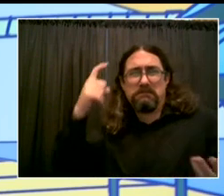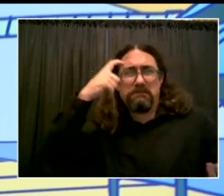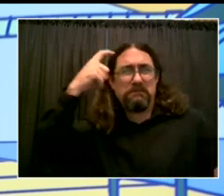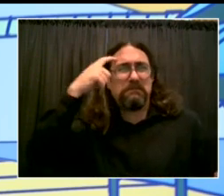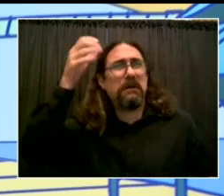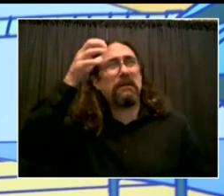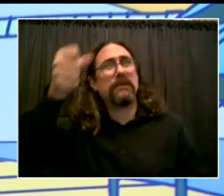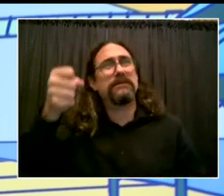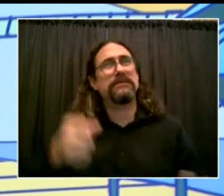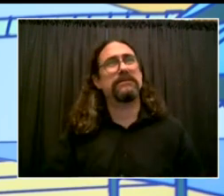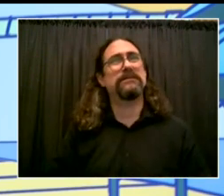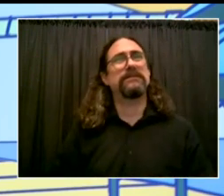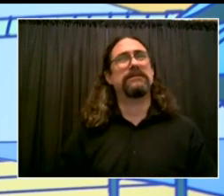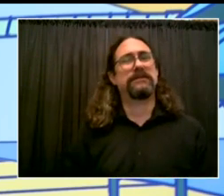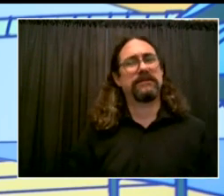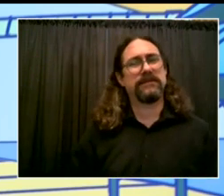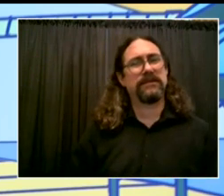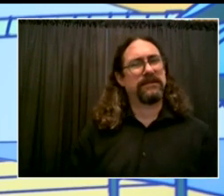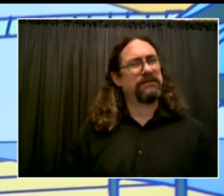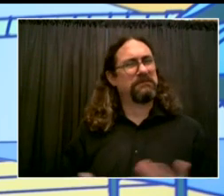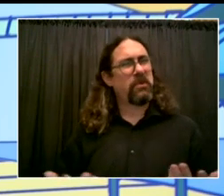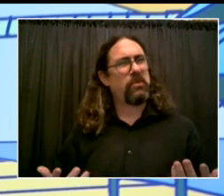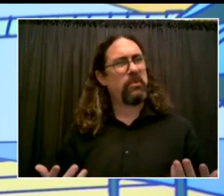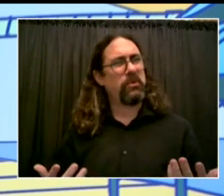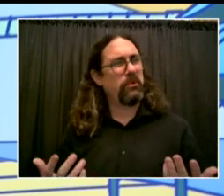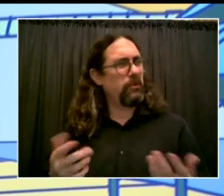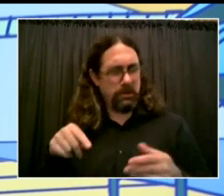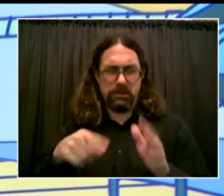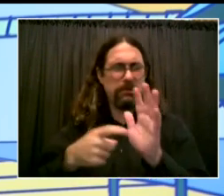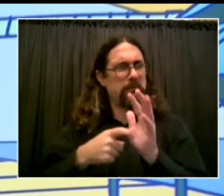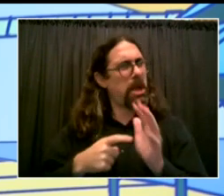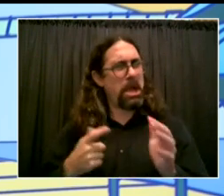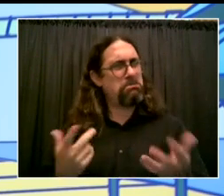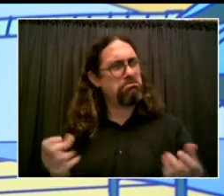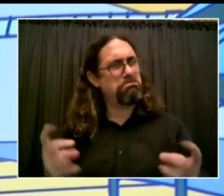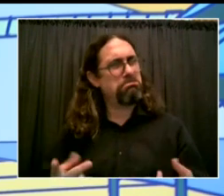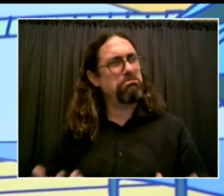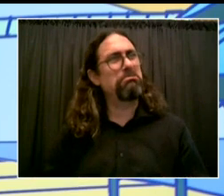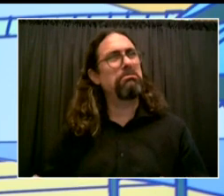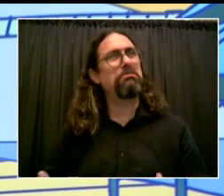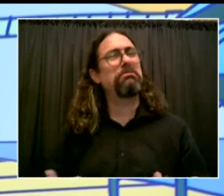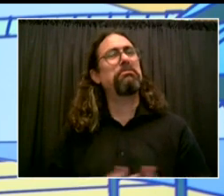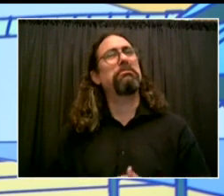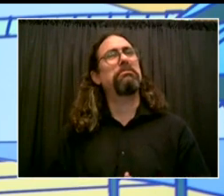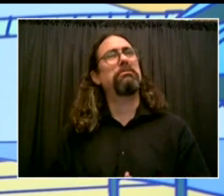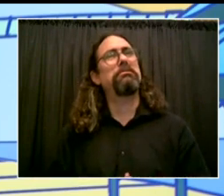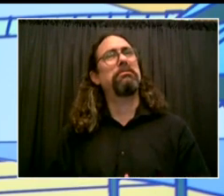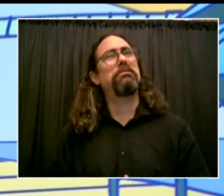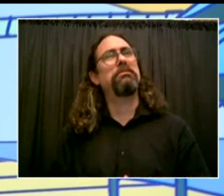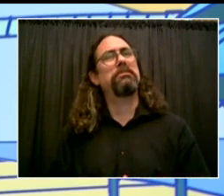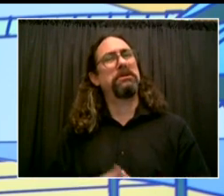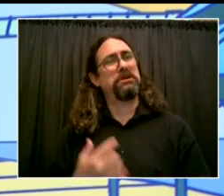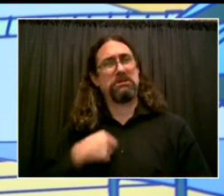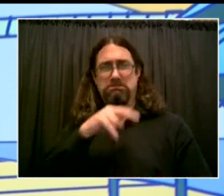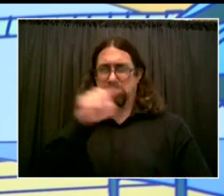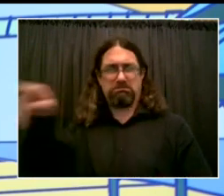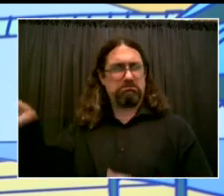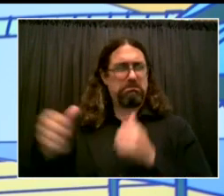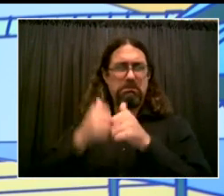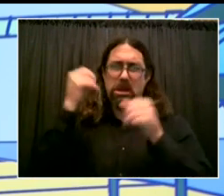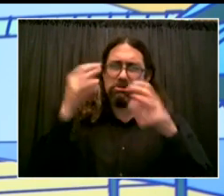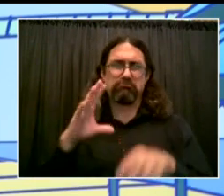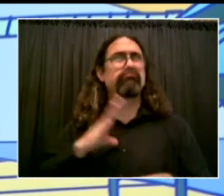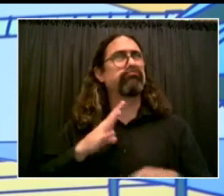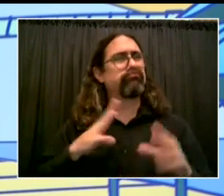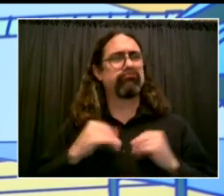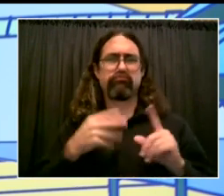majority are going to act on this guidance. By the way, we have a high level of vaccination already in